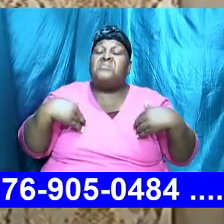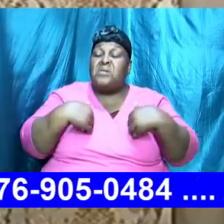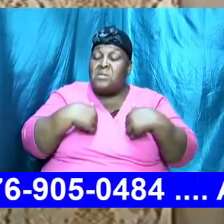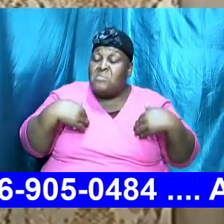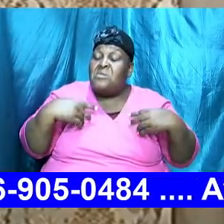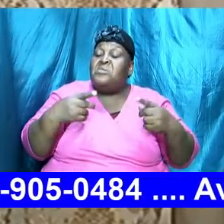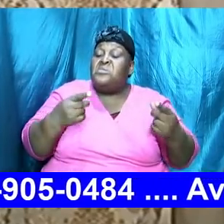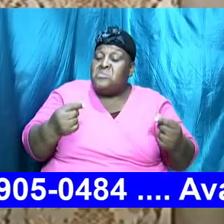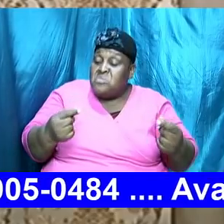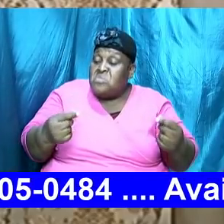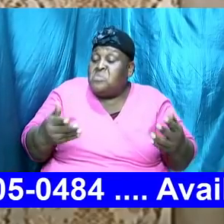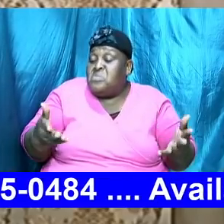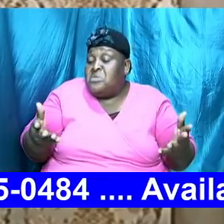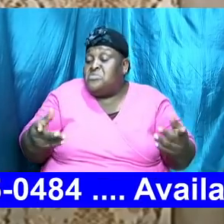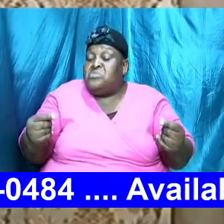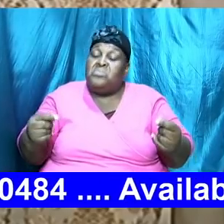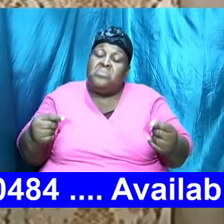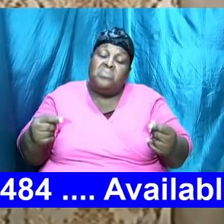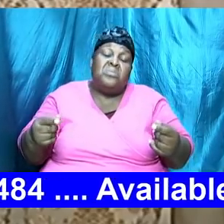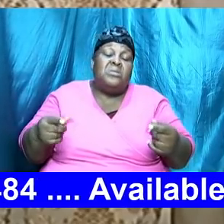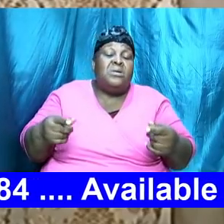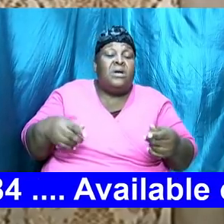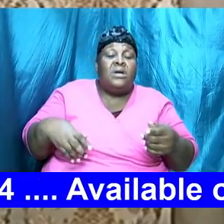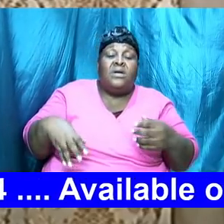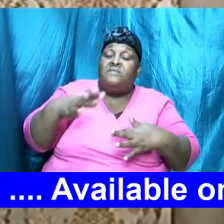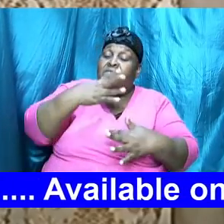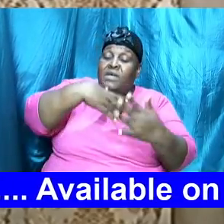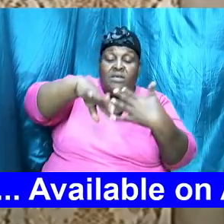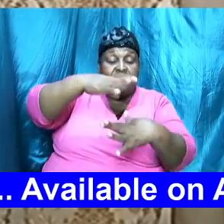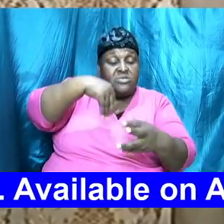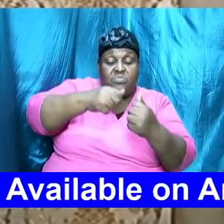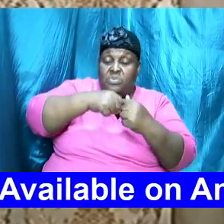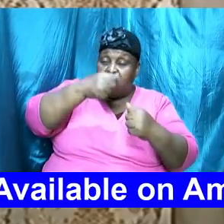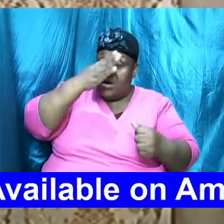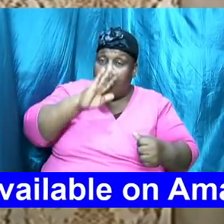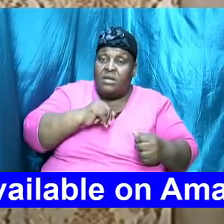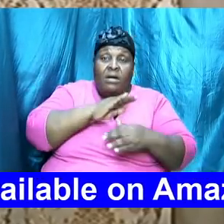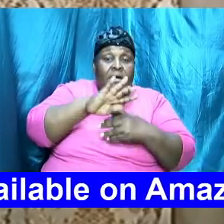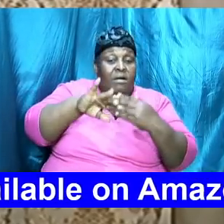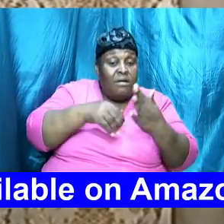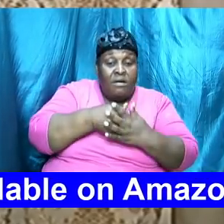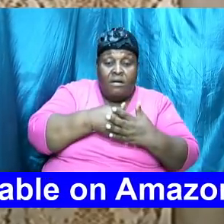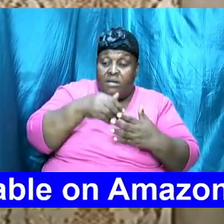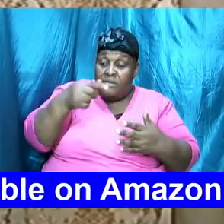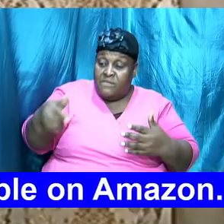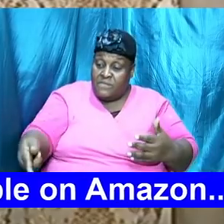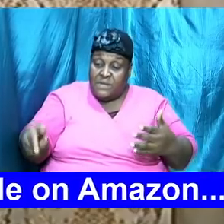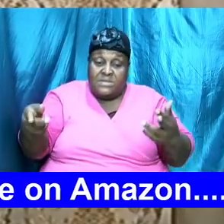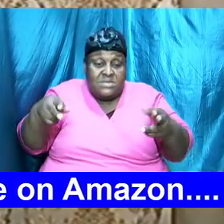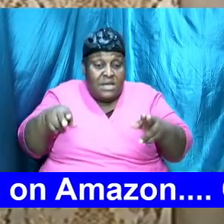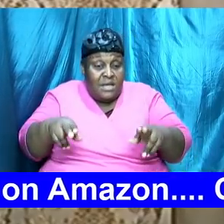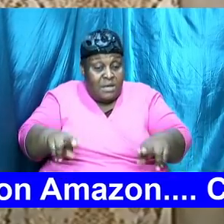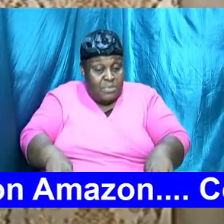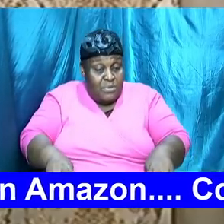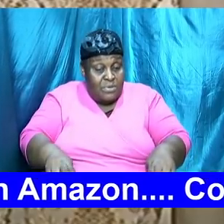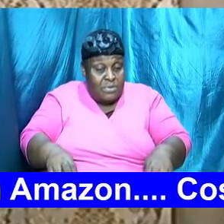was doing relating to God and all of this happened before